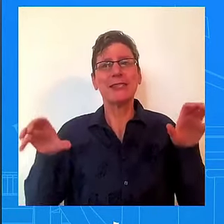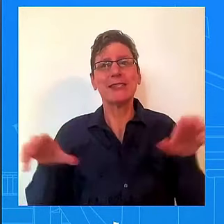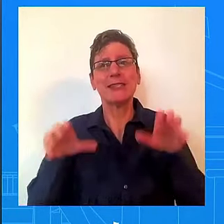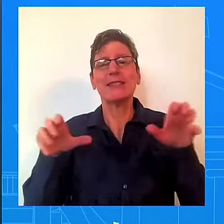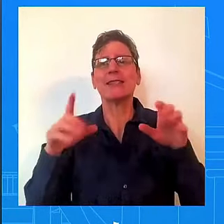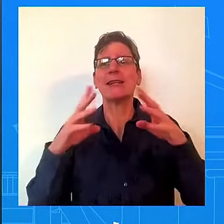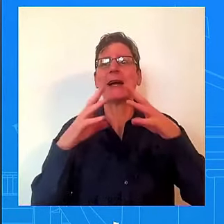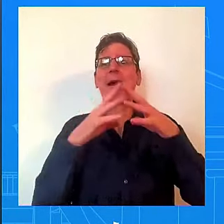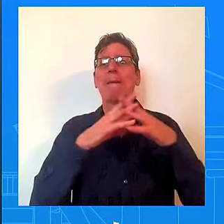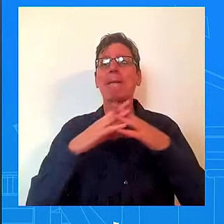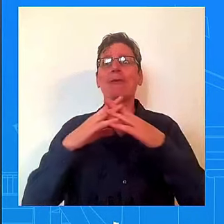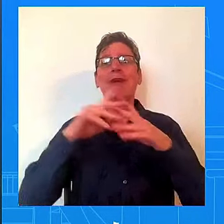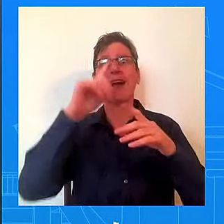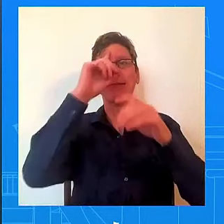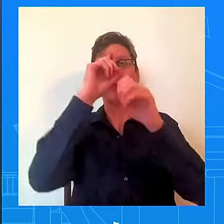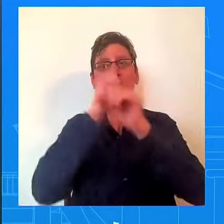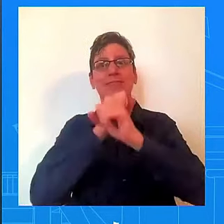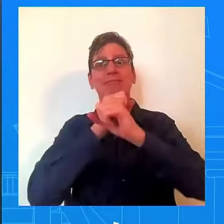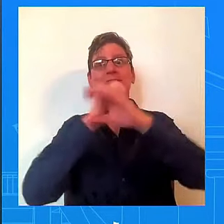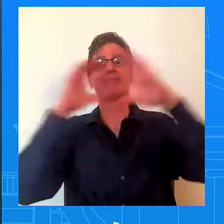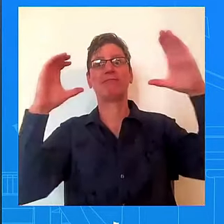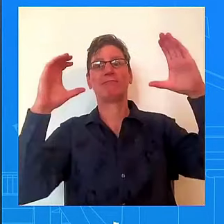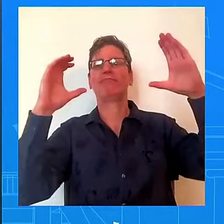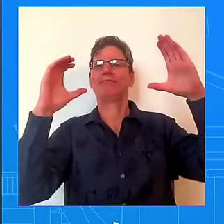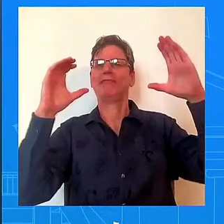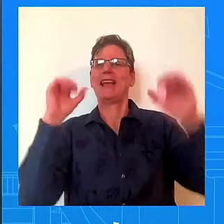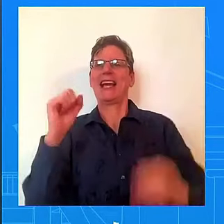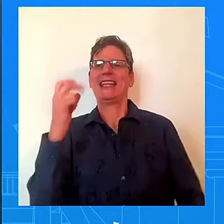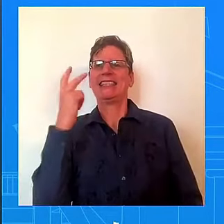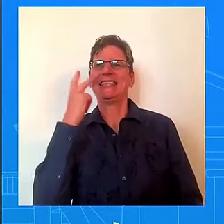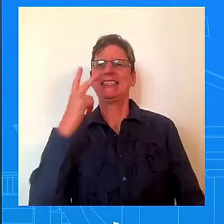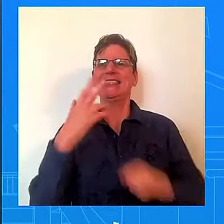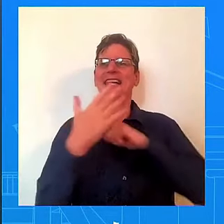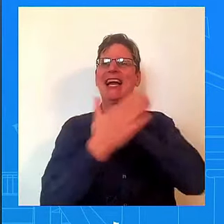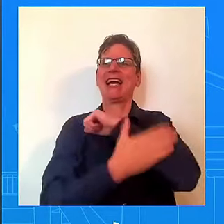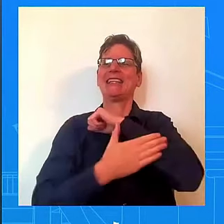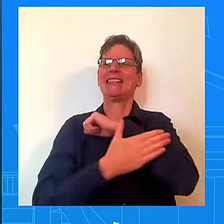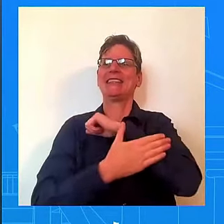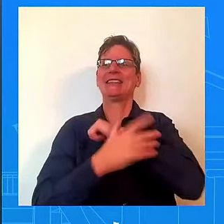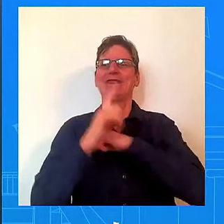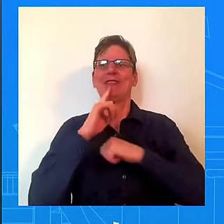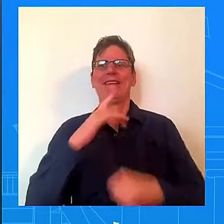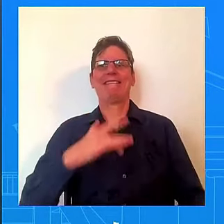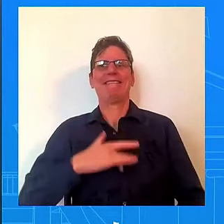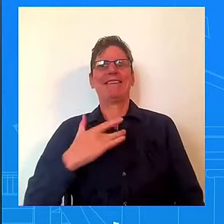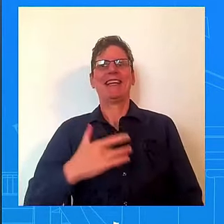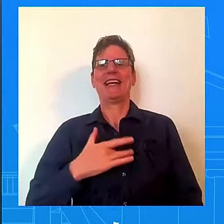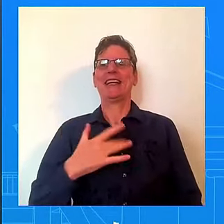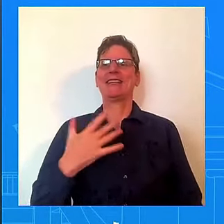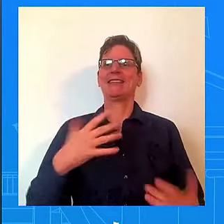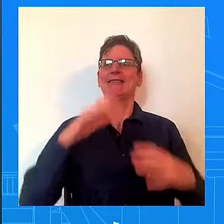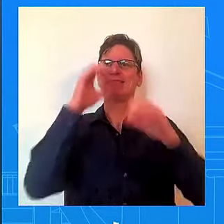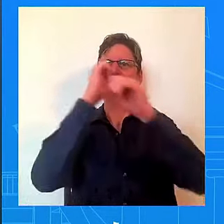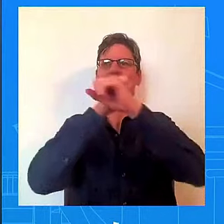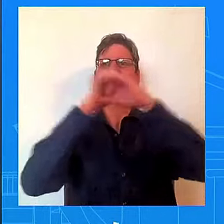on the horizon, a future of endless possibilities. I've had the privilege of seeing those possibilities, and it